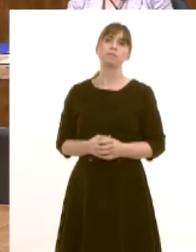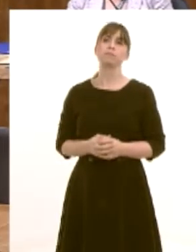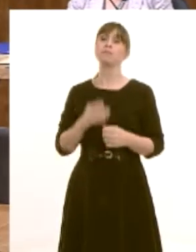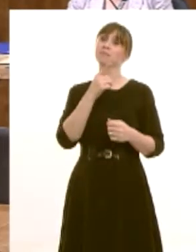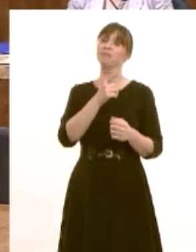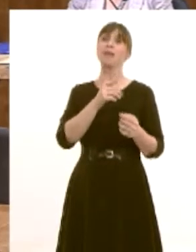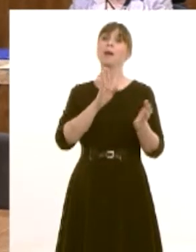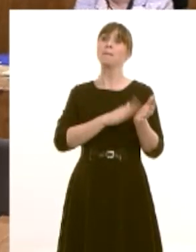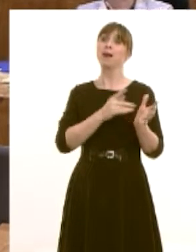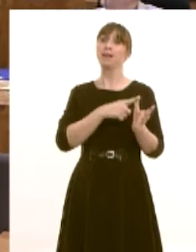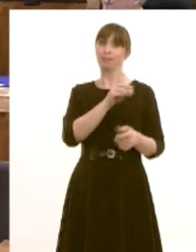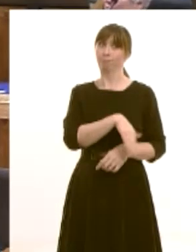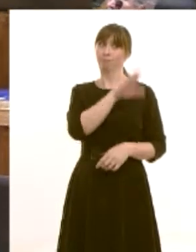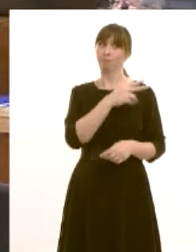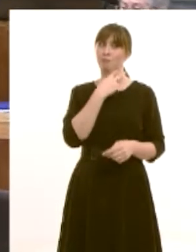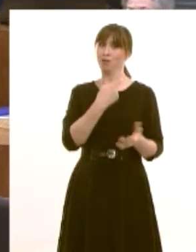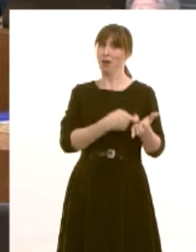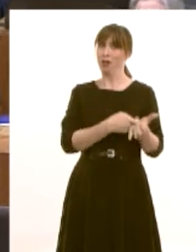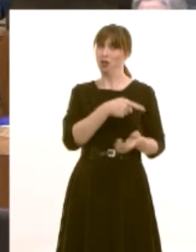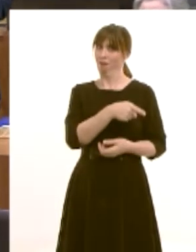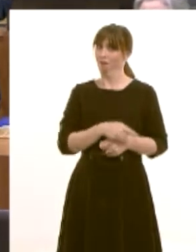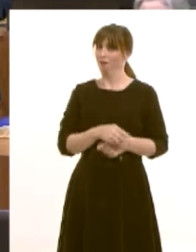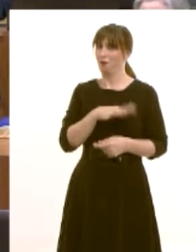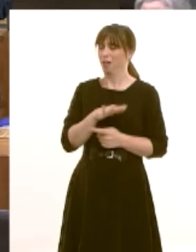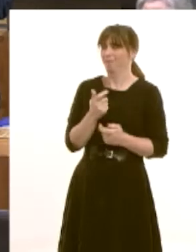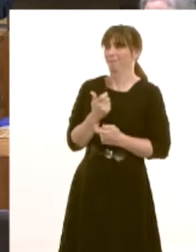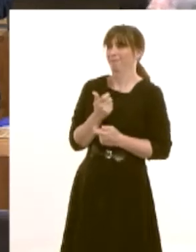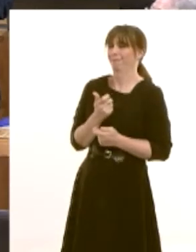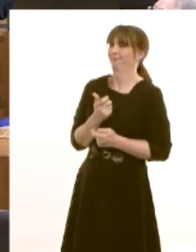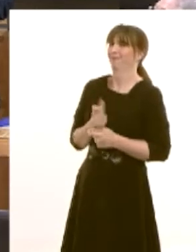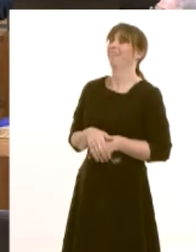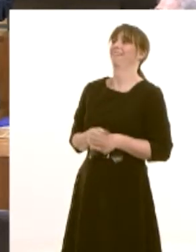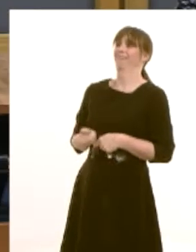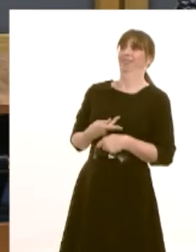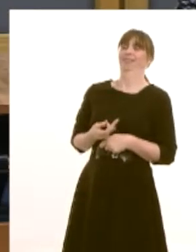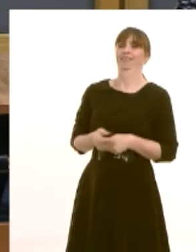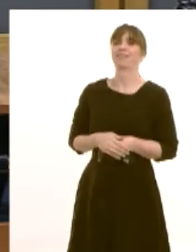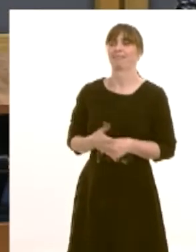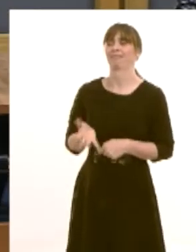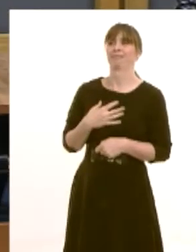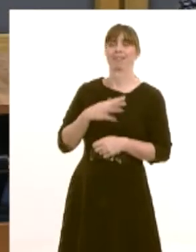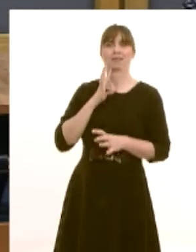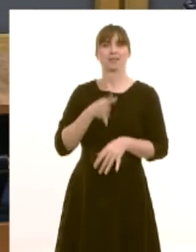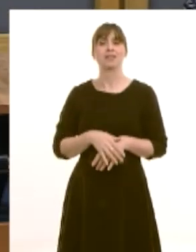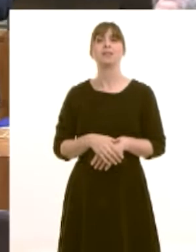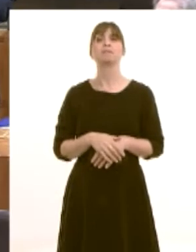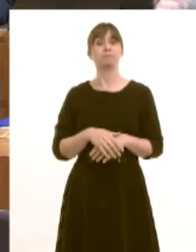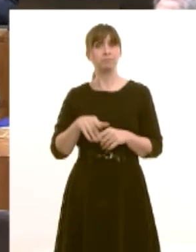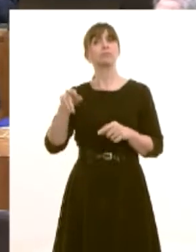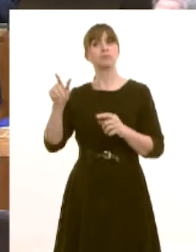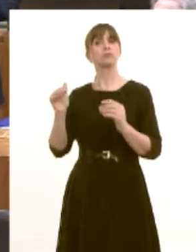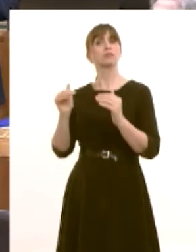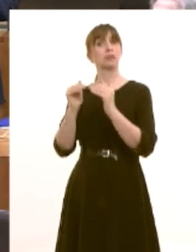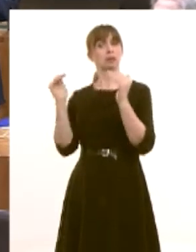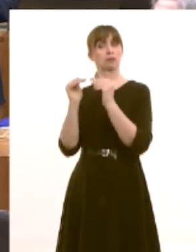Radnorshire. Yes, First Minister, the quality of standards, quality of educational standards in Brecon and Radnorshire are obviously